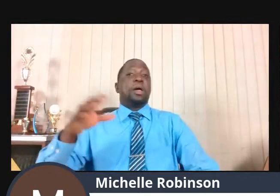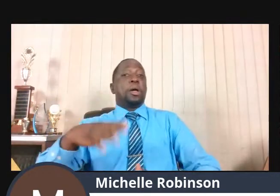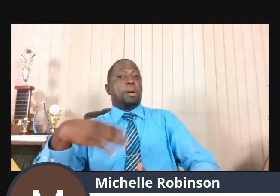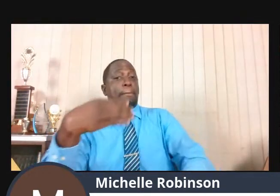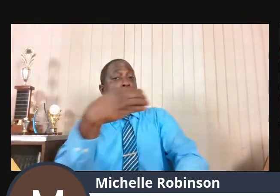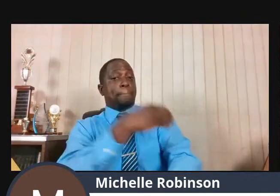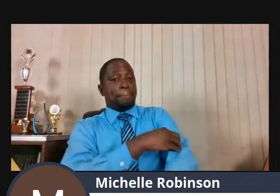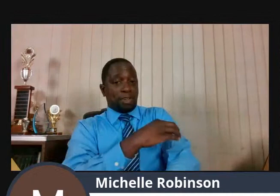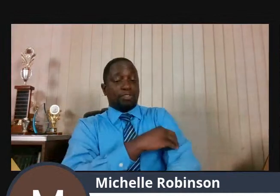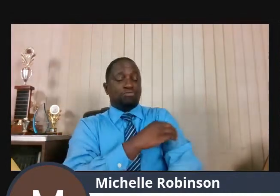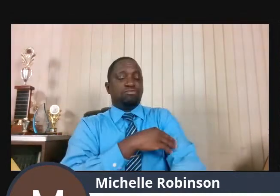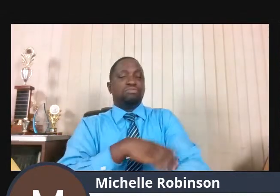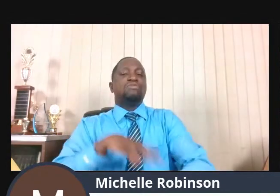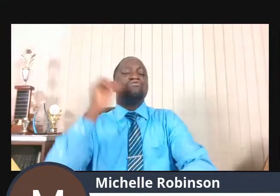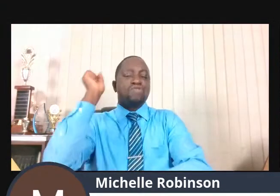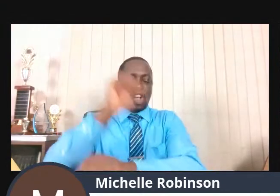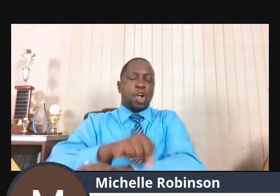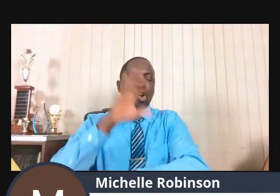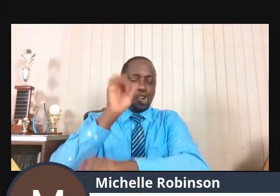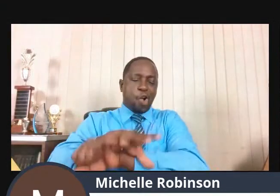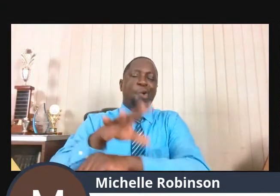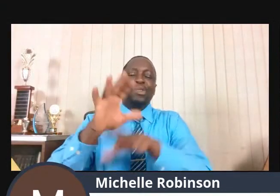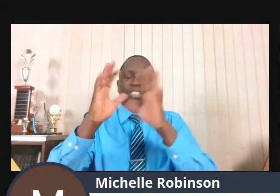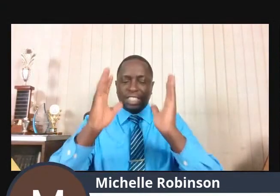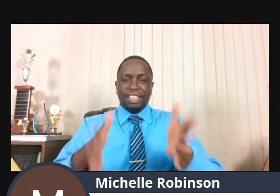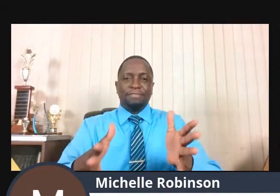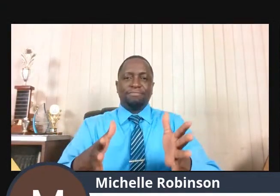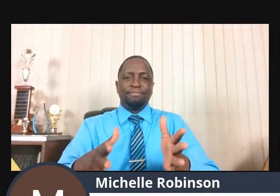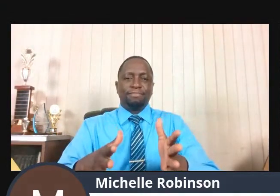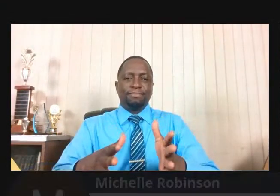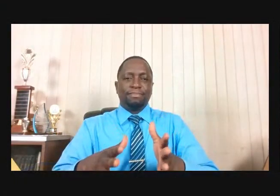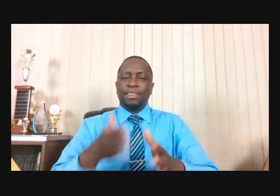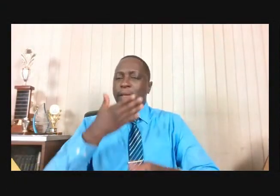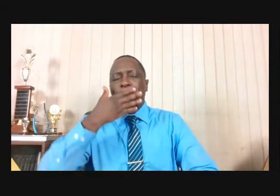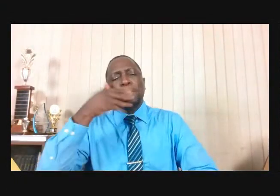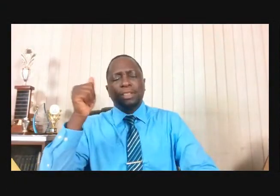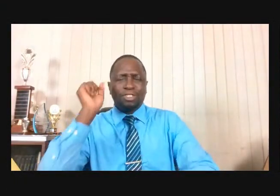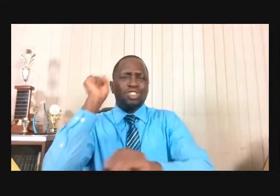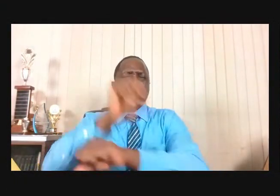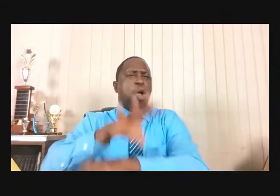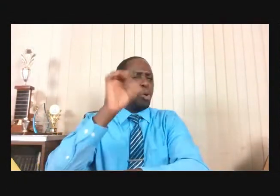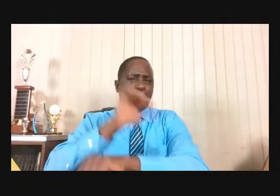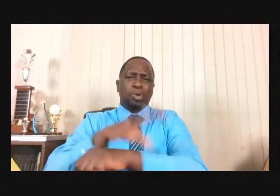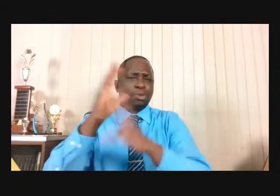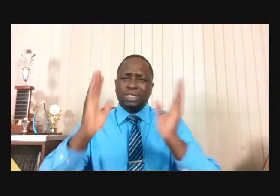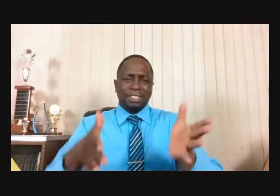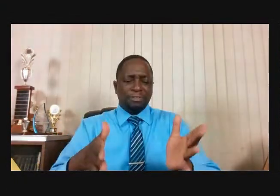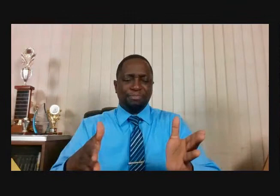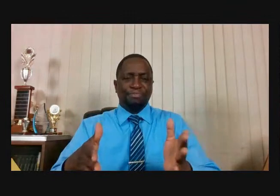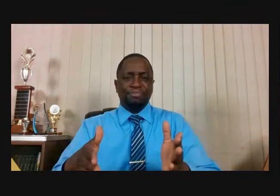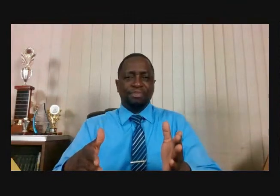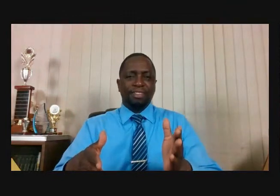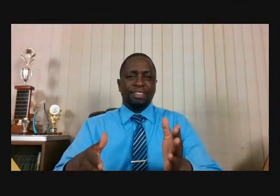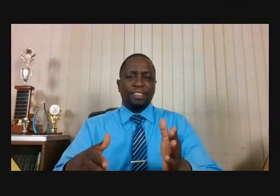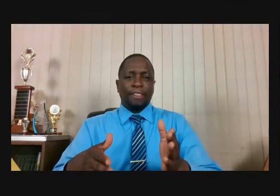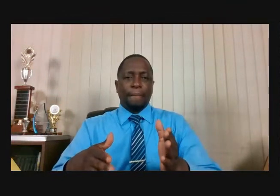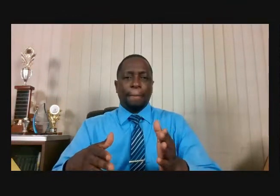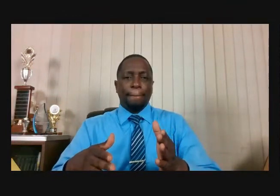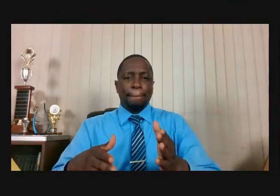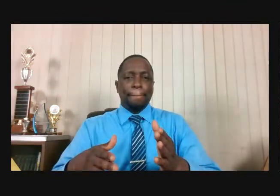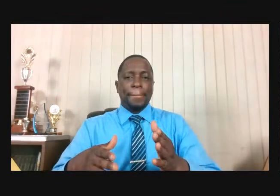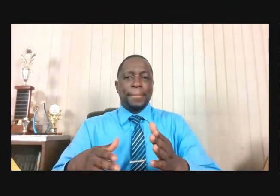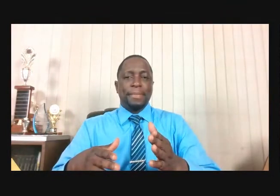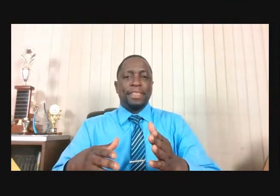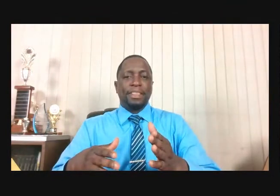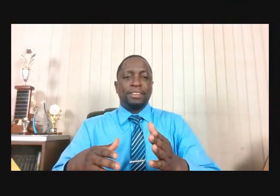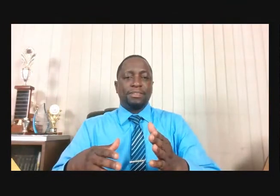greatest counselor the universe has ever known. And the principles, hear me now, the